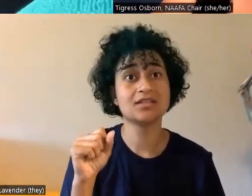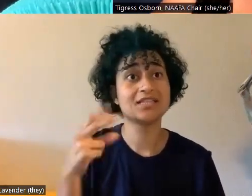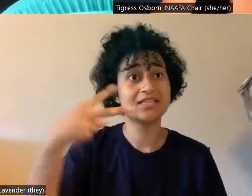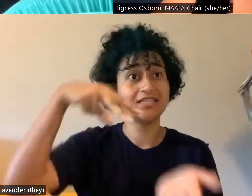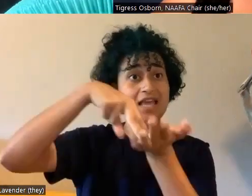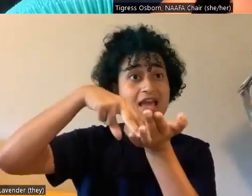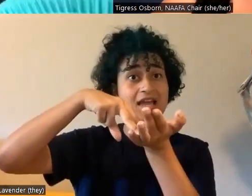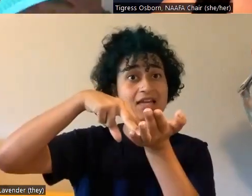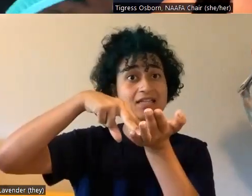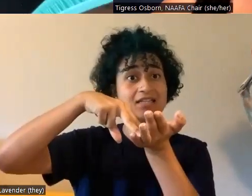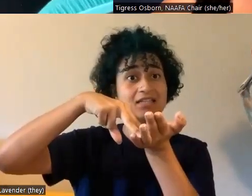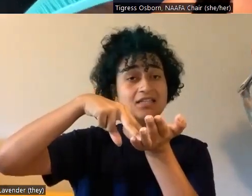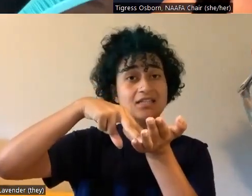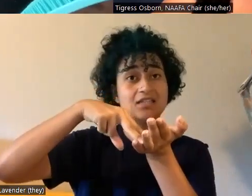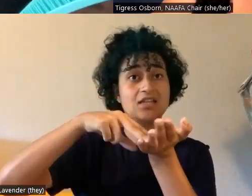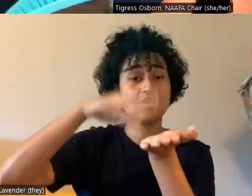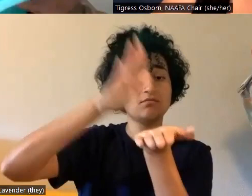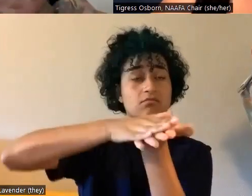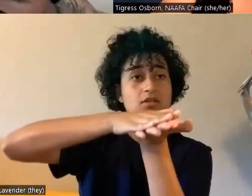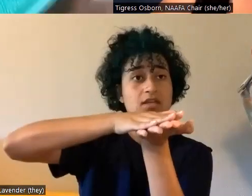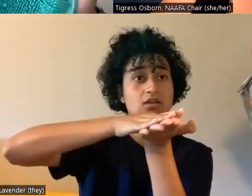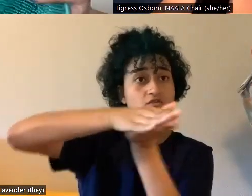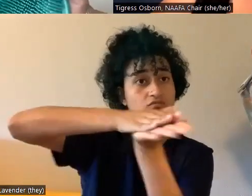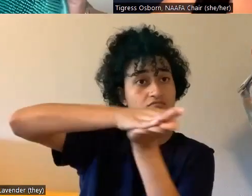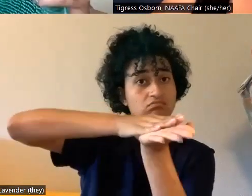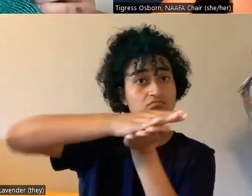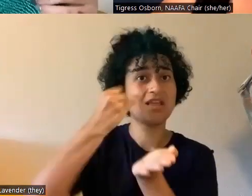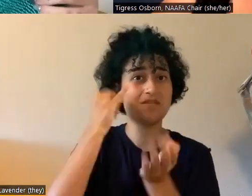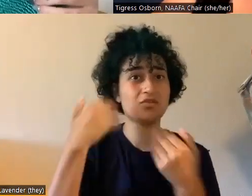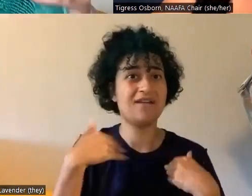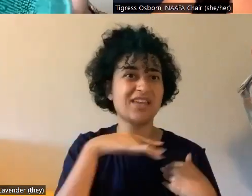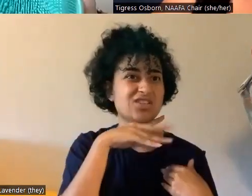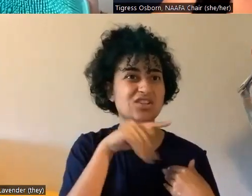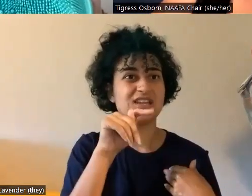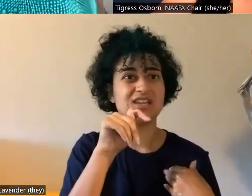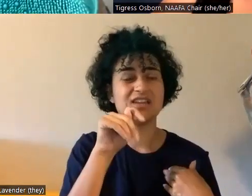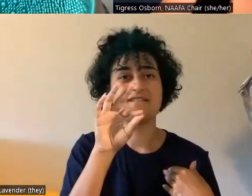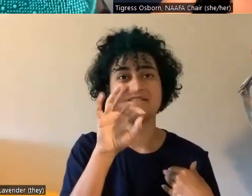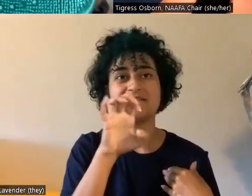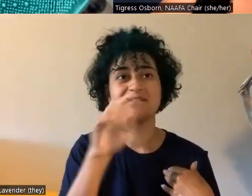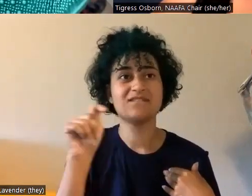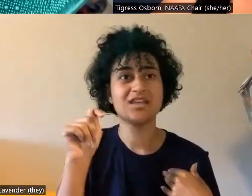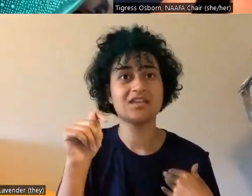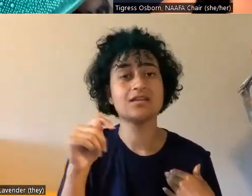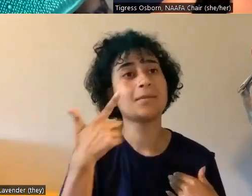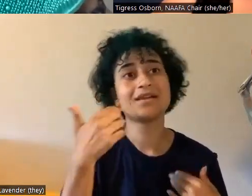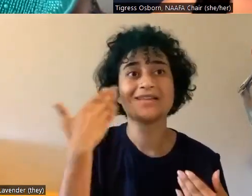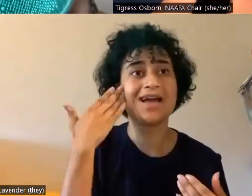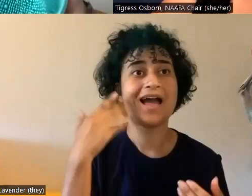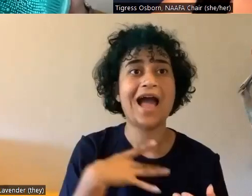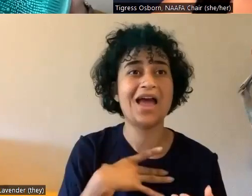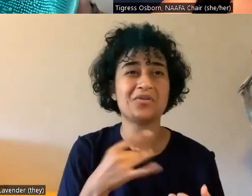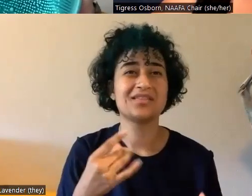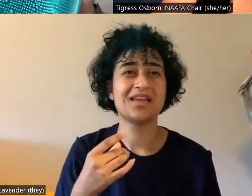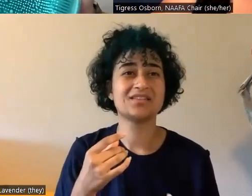shower and wash your feet. You don't even have to take a full shower if you have dirty feet or, cause I don't really like to wear shoes ever, unless I have to, I